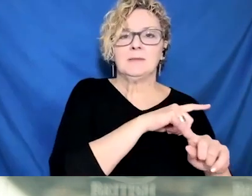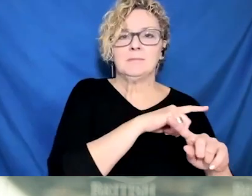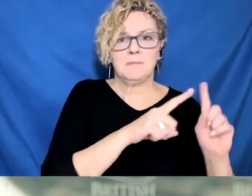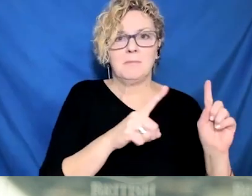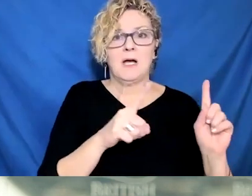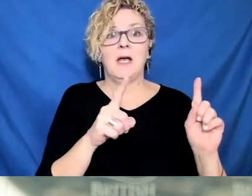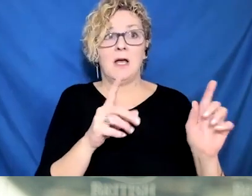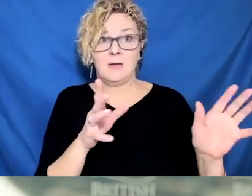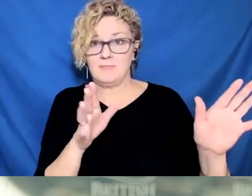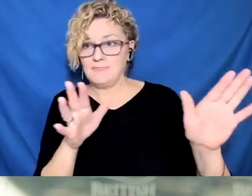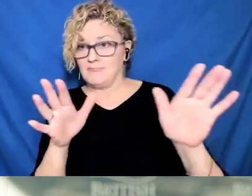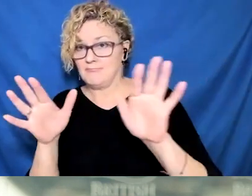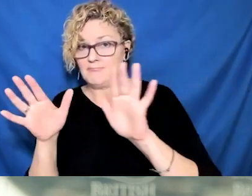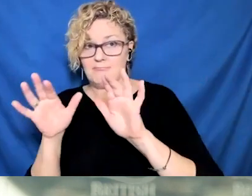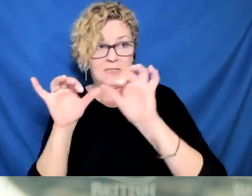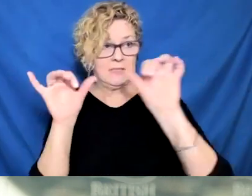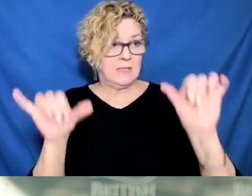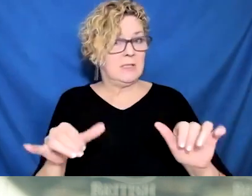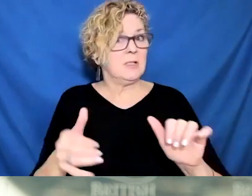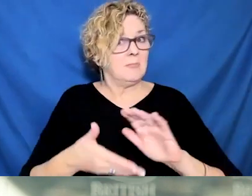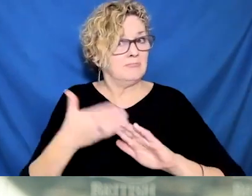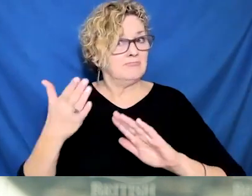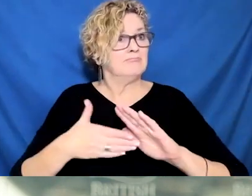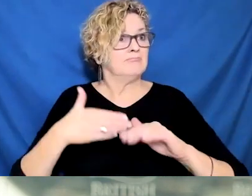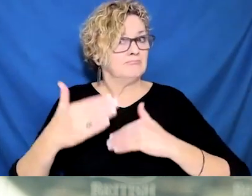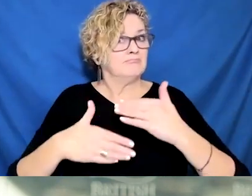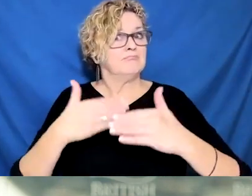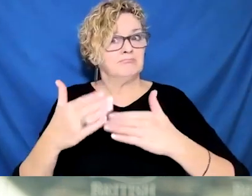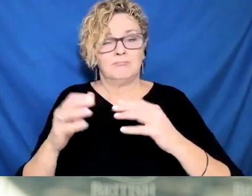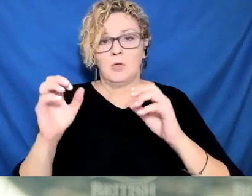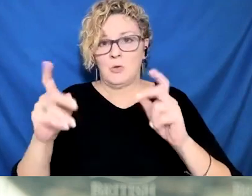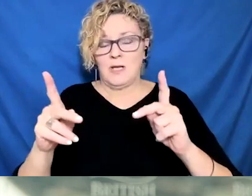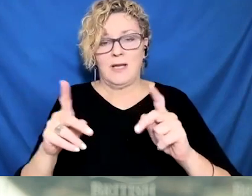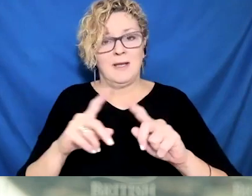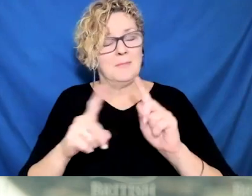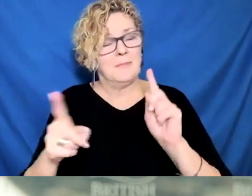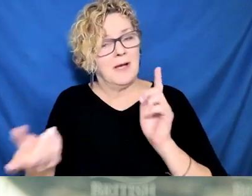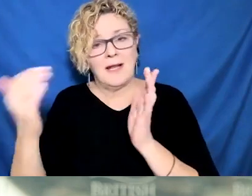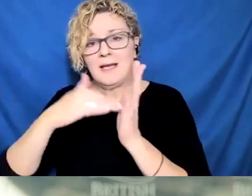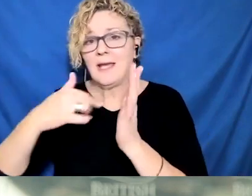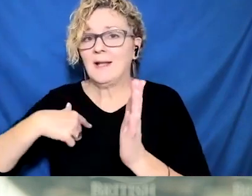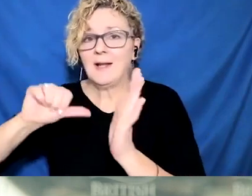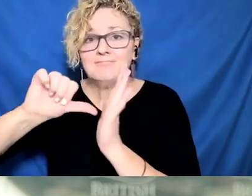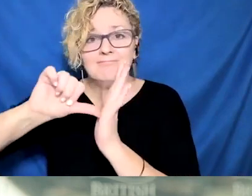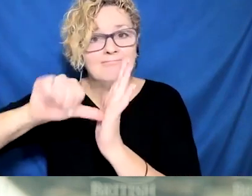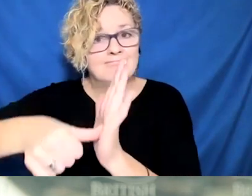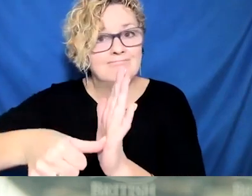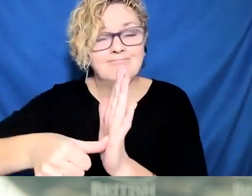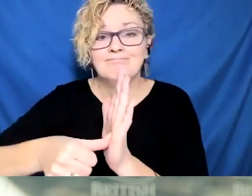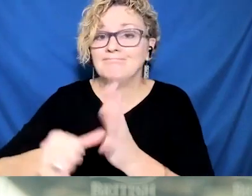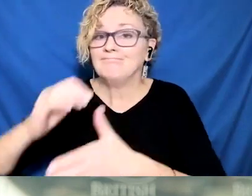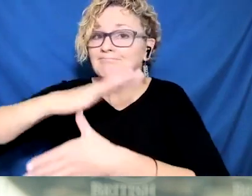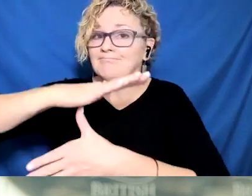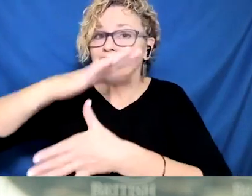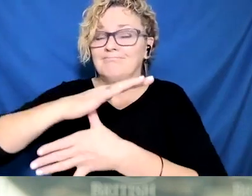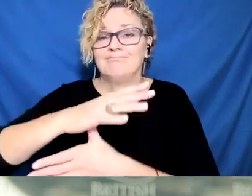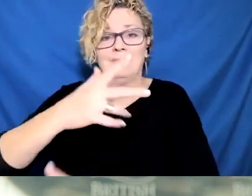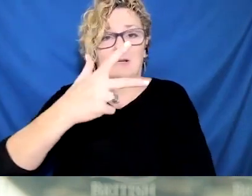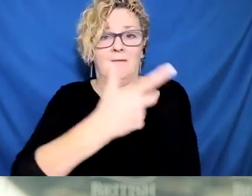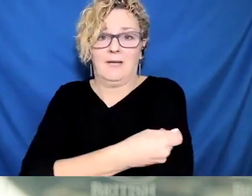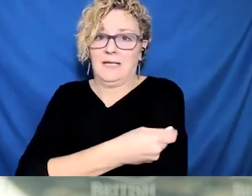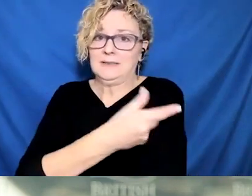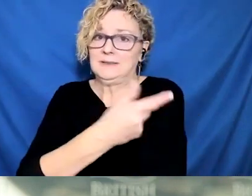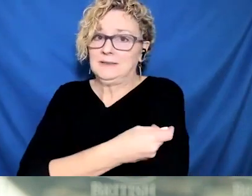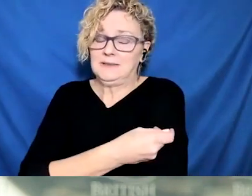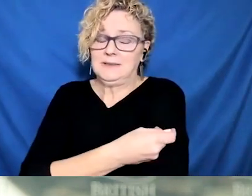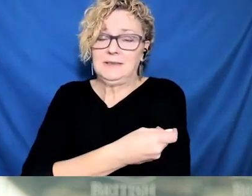by doing the job so many of so many are counting on us to do. Put COVID in its place and slow its current surge. Have a